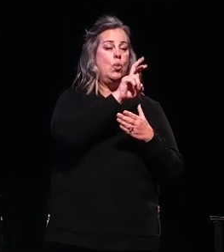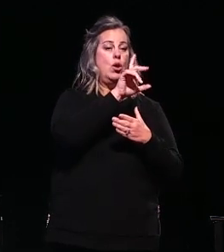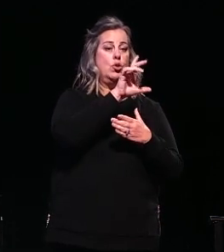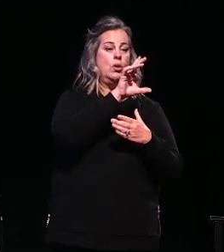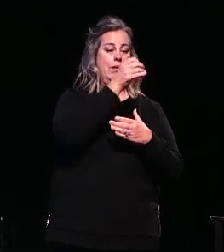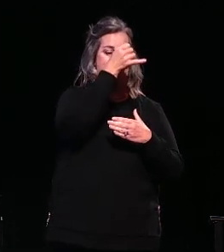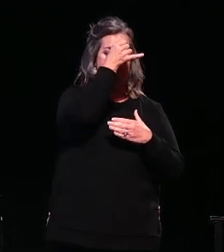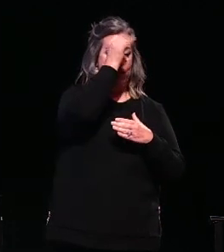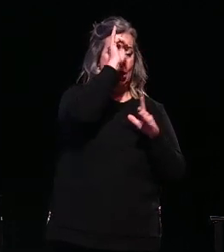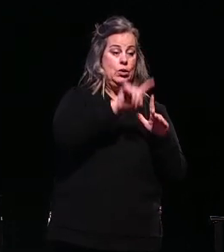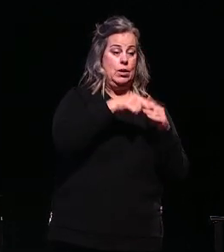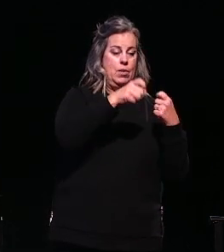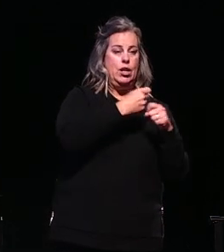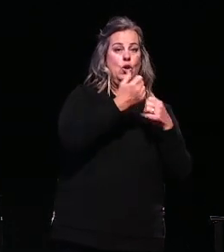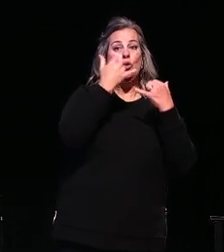vortex system across the U.S.